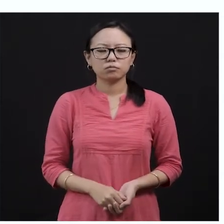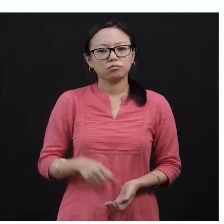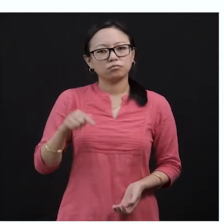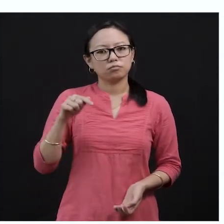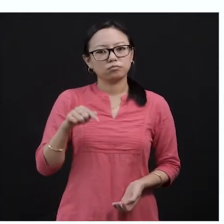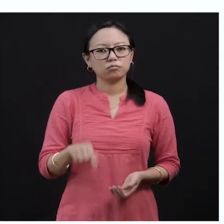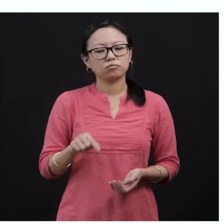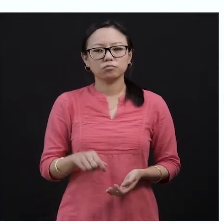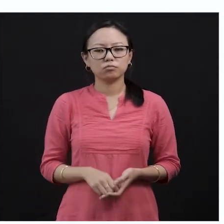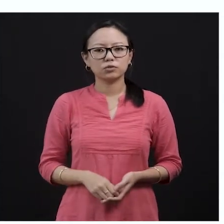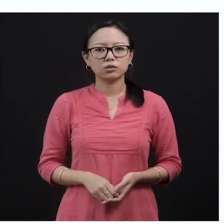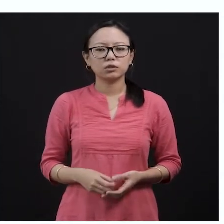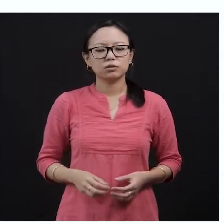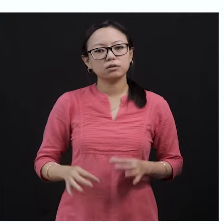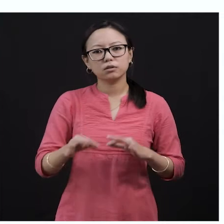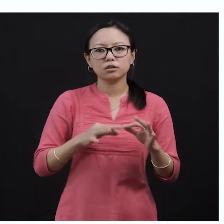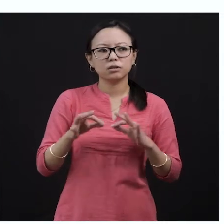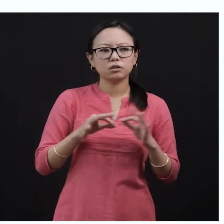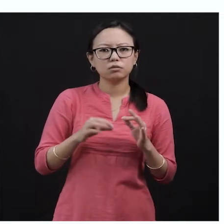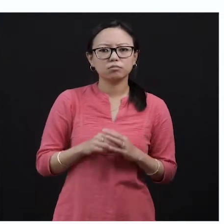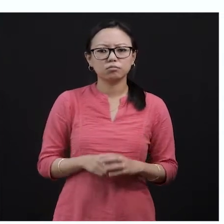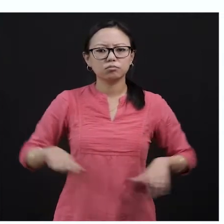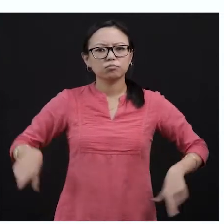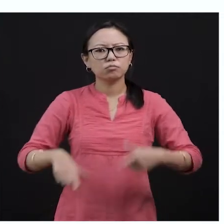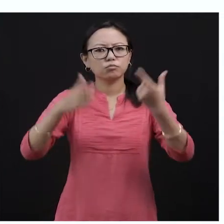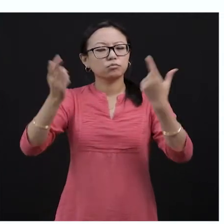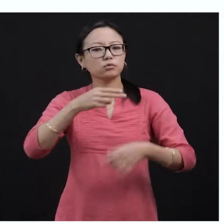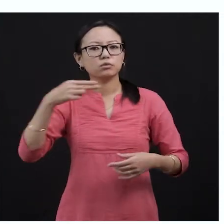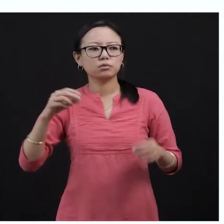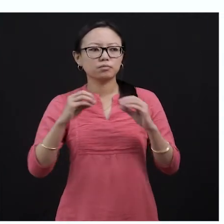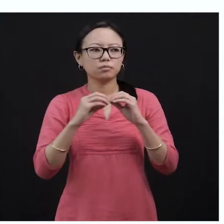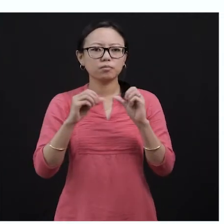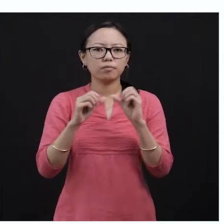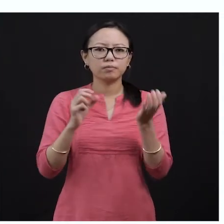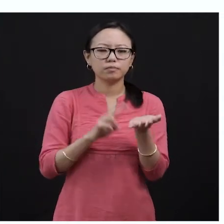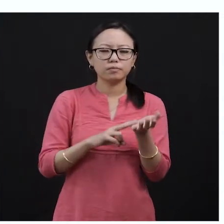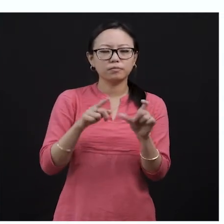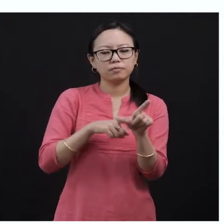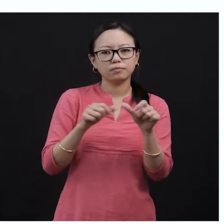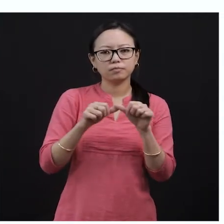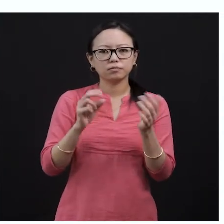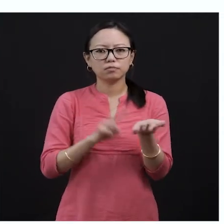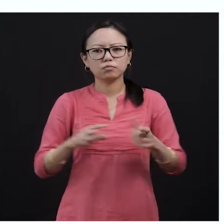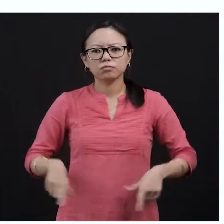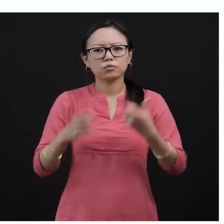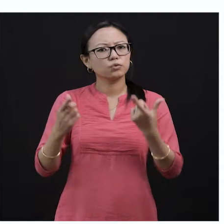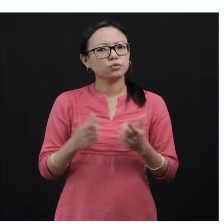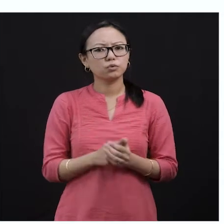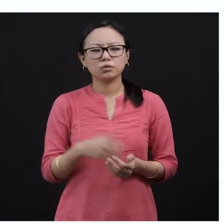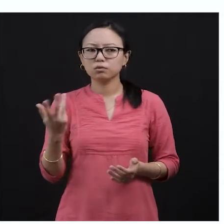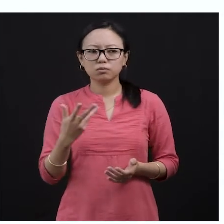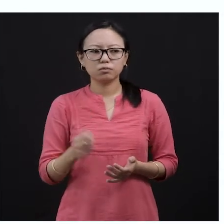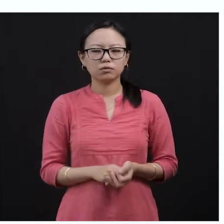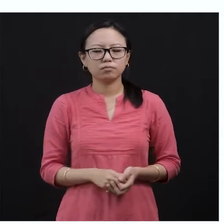banyan tree is. Okay, and you will find that in page number 125. Okay, page number 125 of